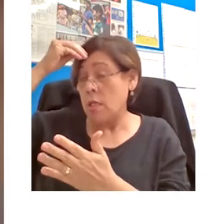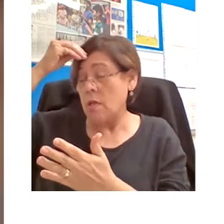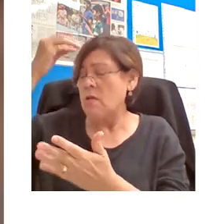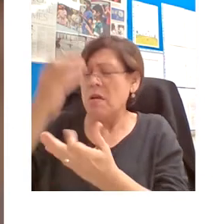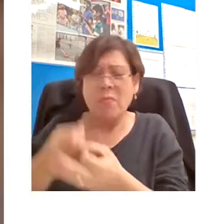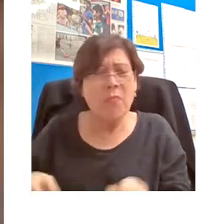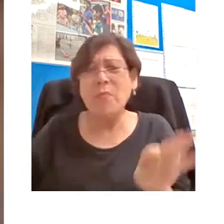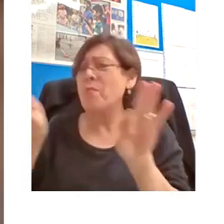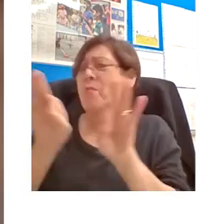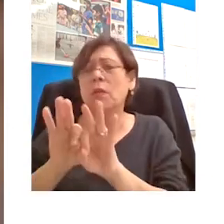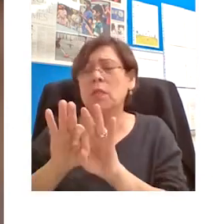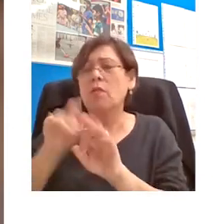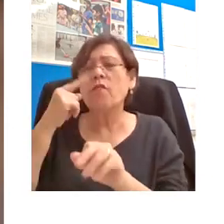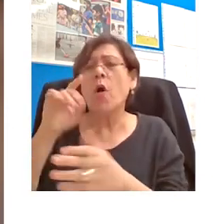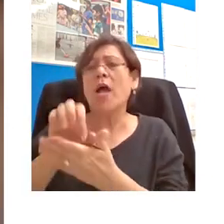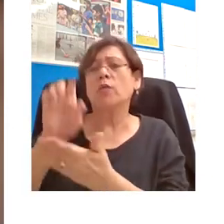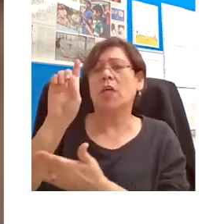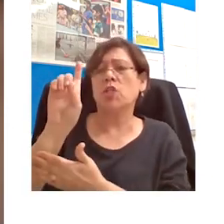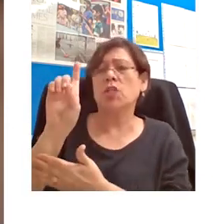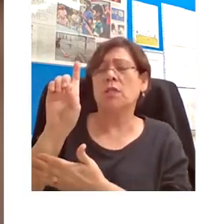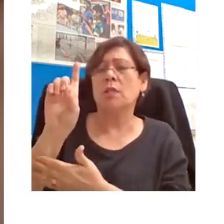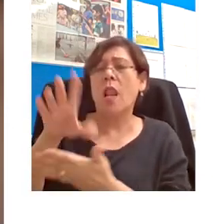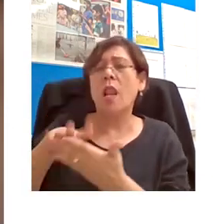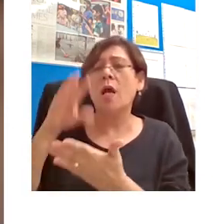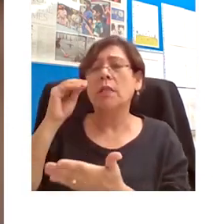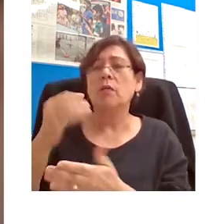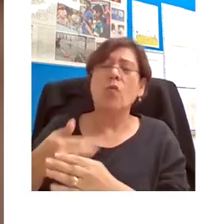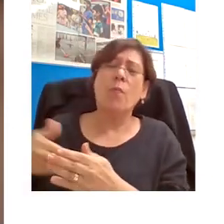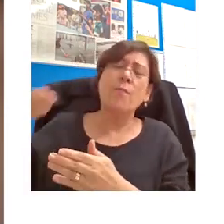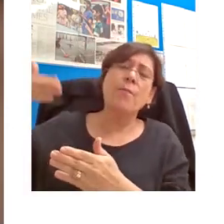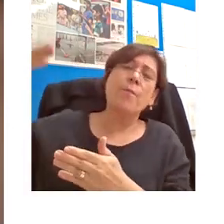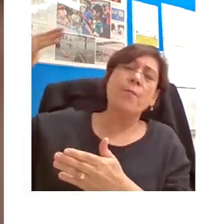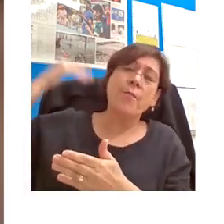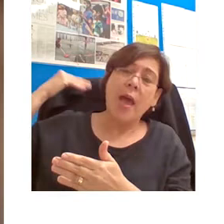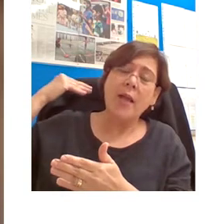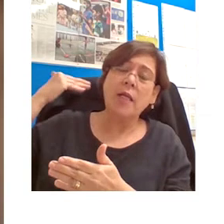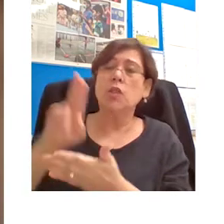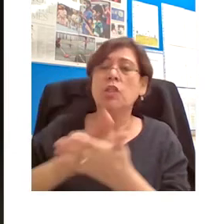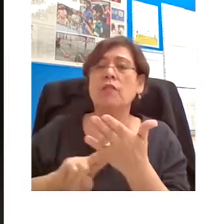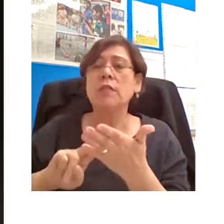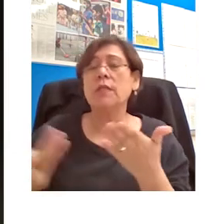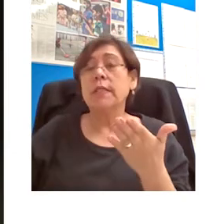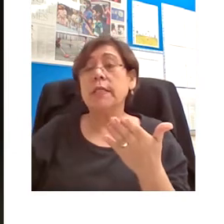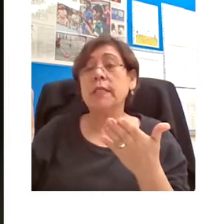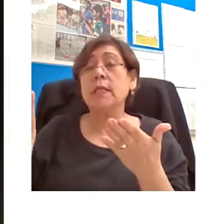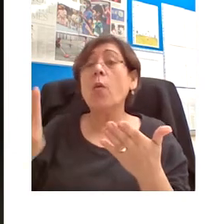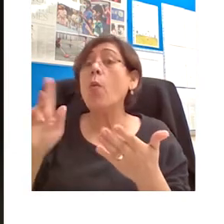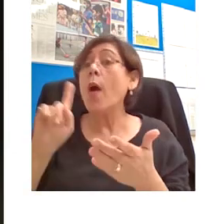the educational tradition, going right back to the foundation of the medieval universities 800 years ago.